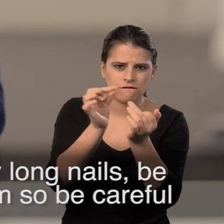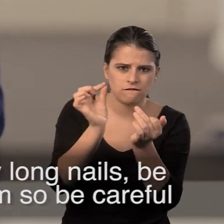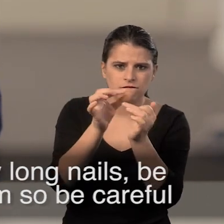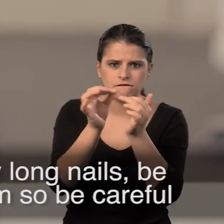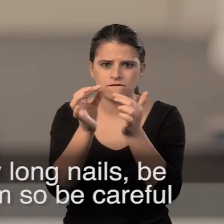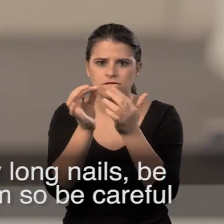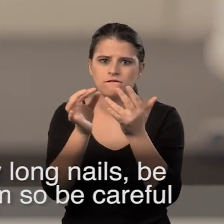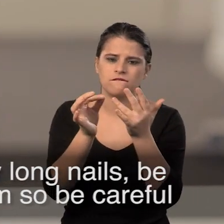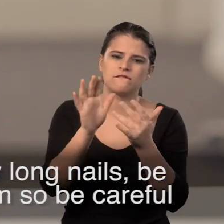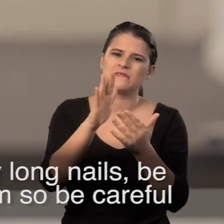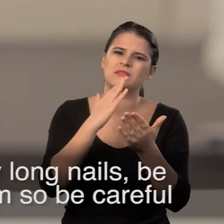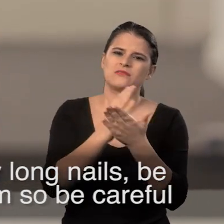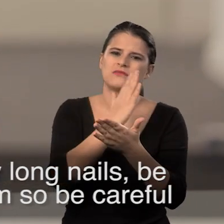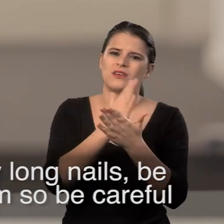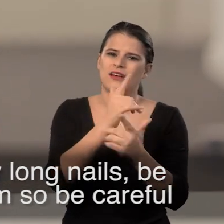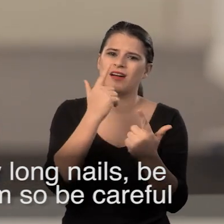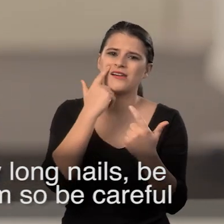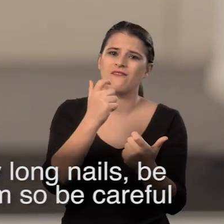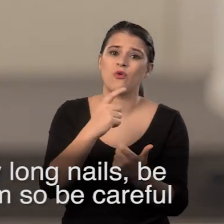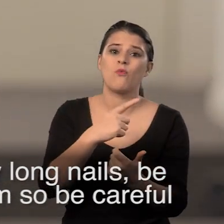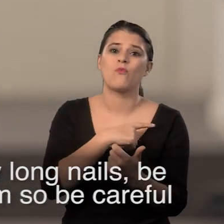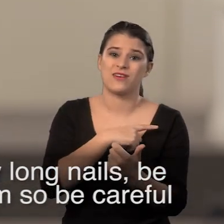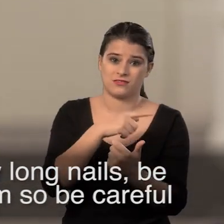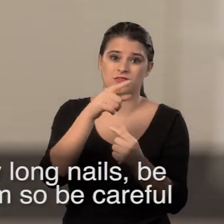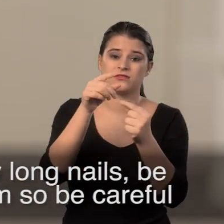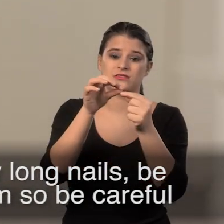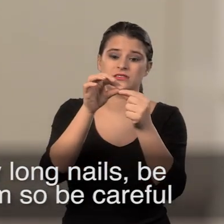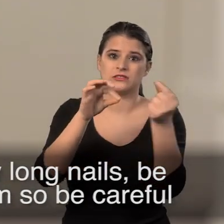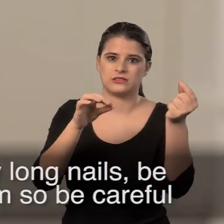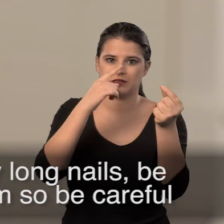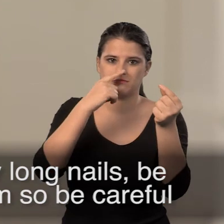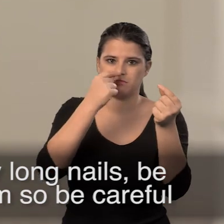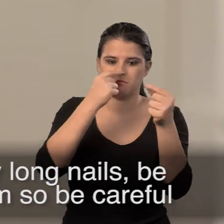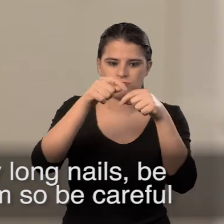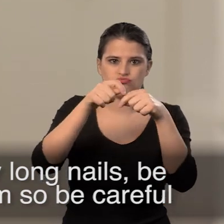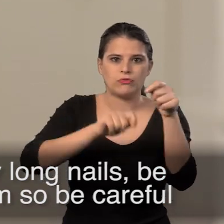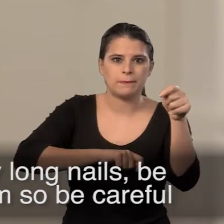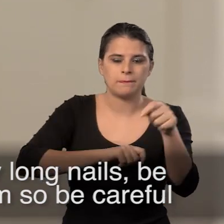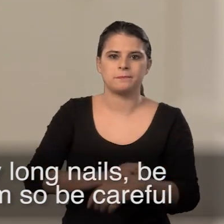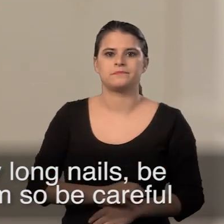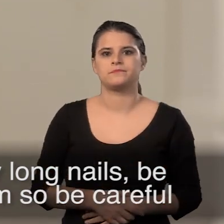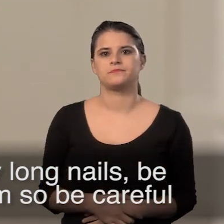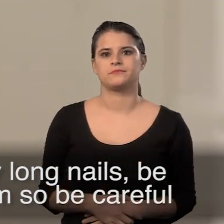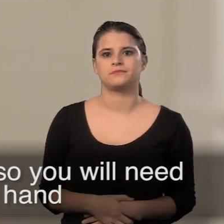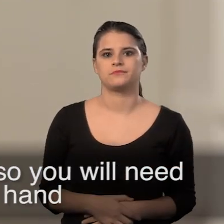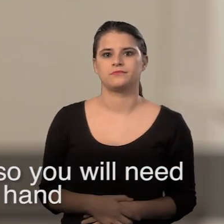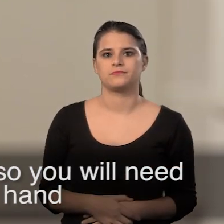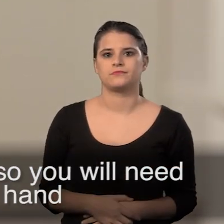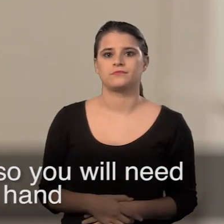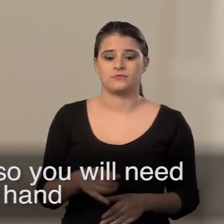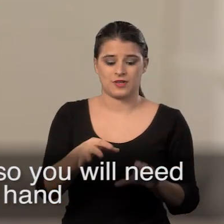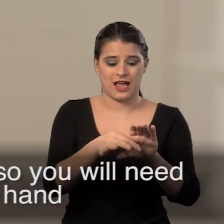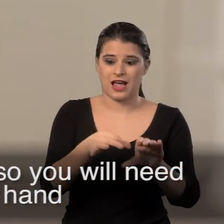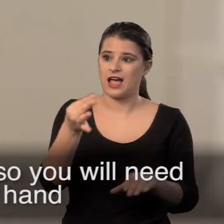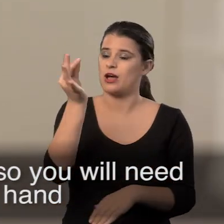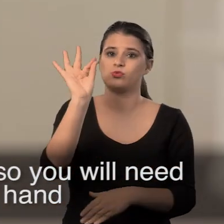If you have things like nail art or very long nails, just be aware you may rip or tear the condom. So just be careful. The condom